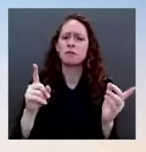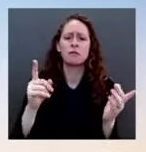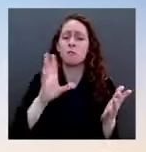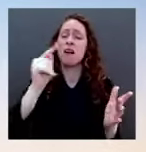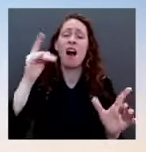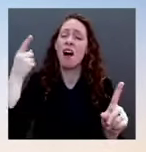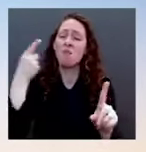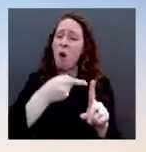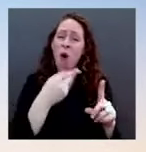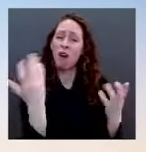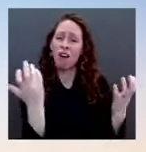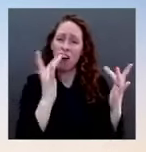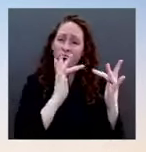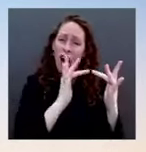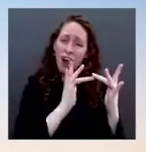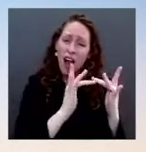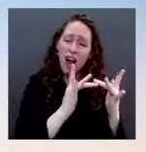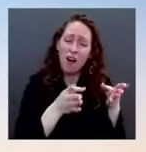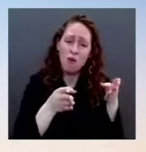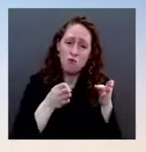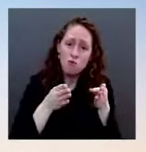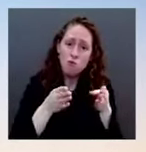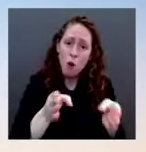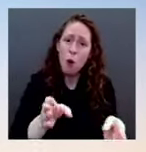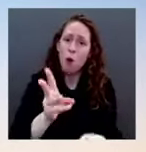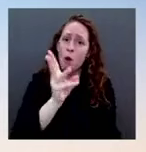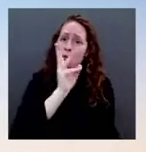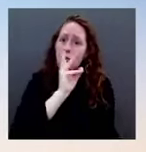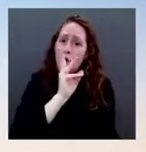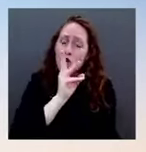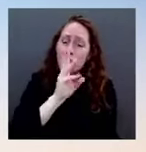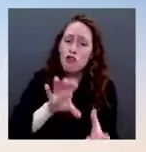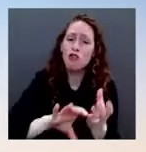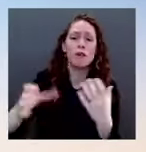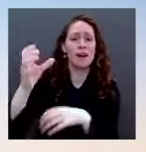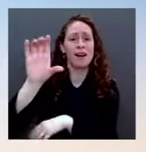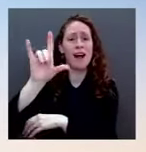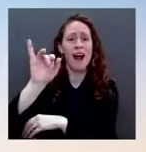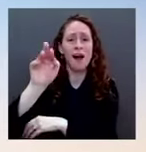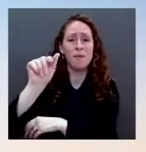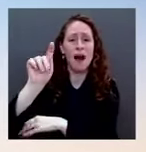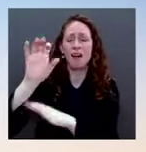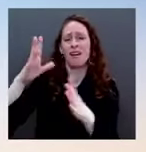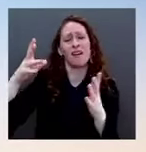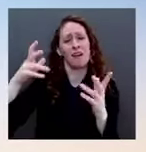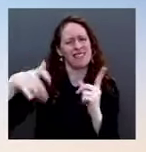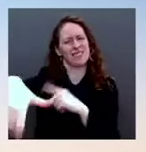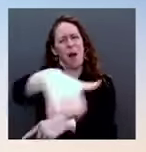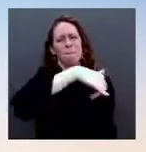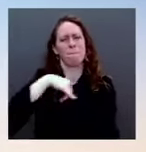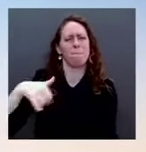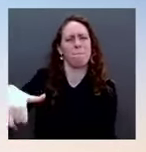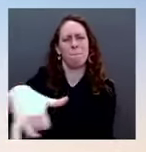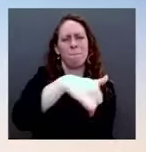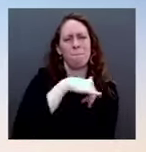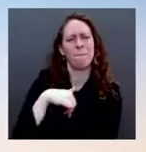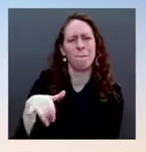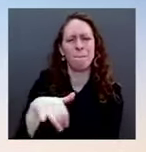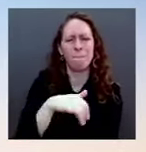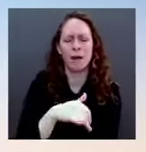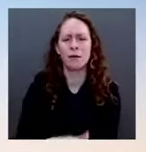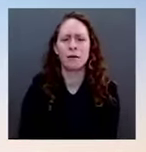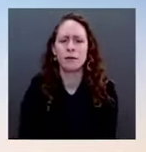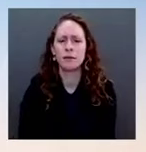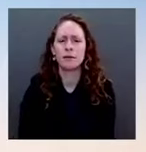America want these things to happen. And the governors have committed to work with us to actually get it done. You mentioned that in my neck of the woods. I'm from the state of Louisiana.